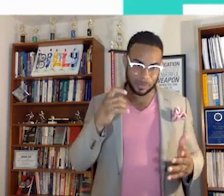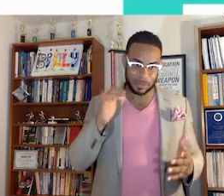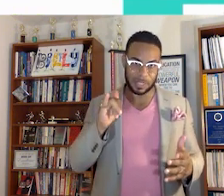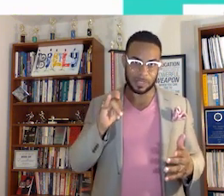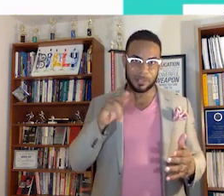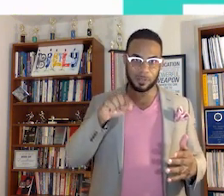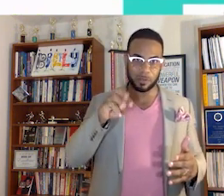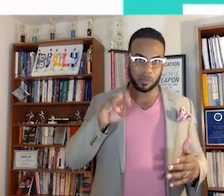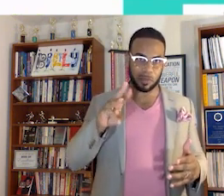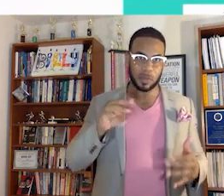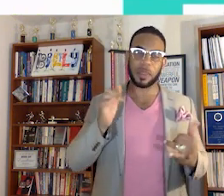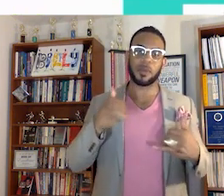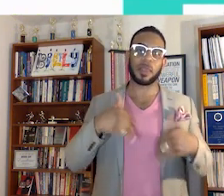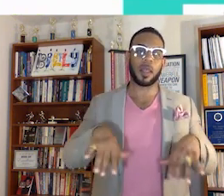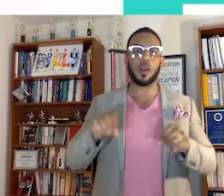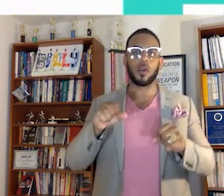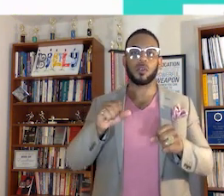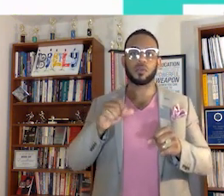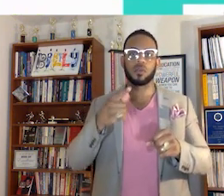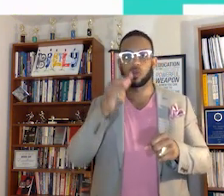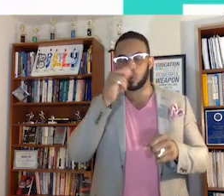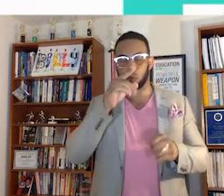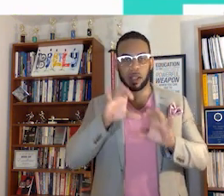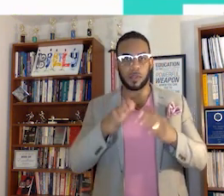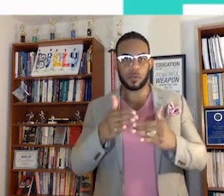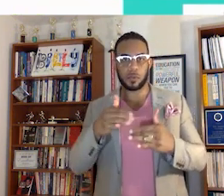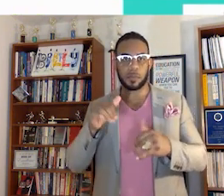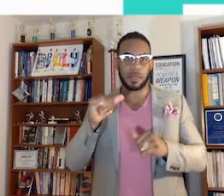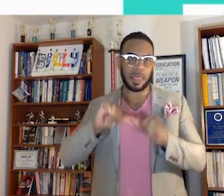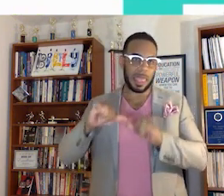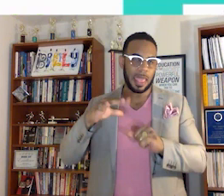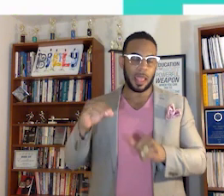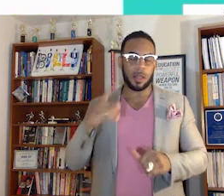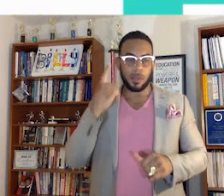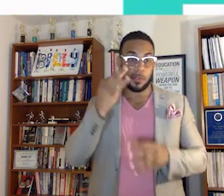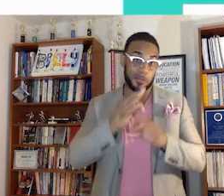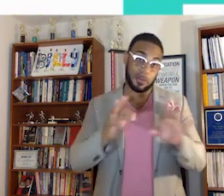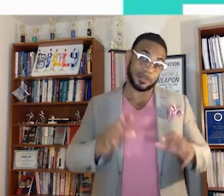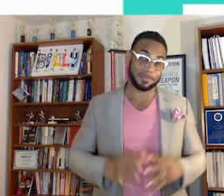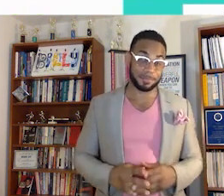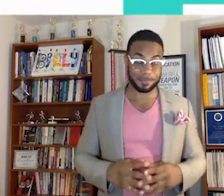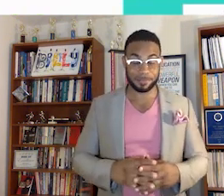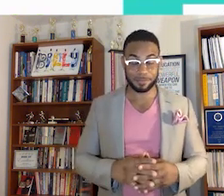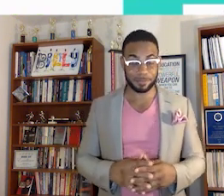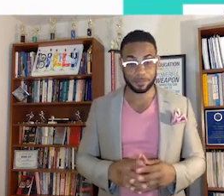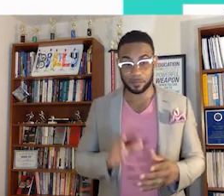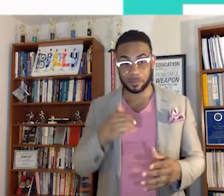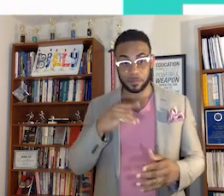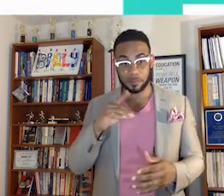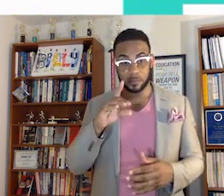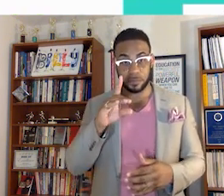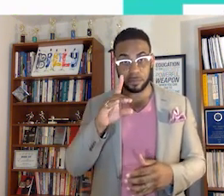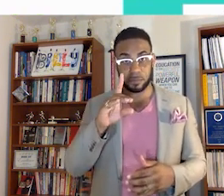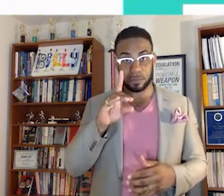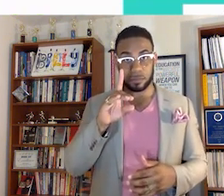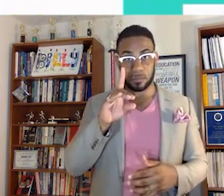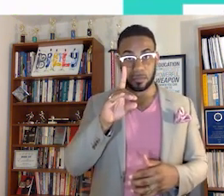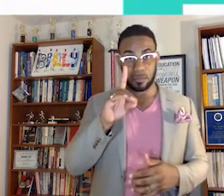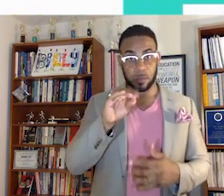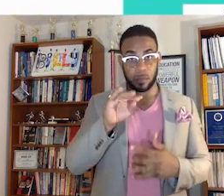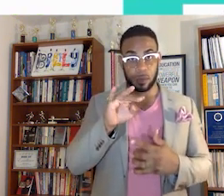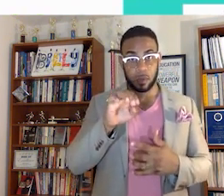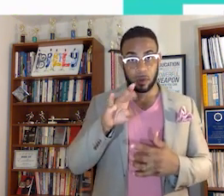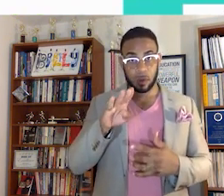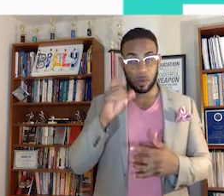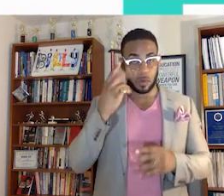the freemium. Now we can host Google Classroom Hangouts for free. You have Docibo, which is what we